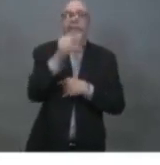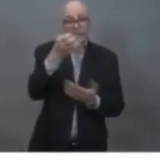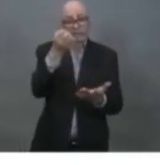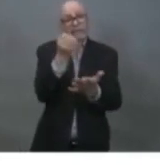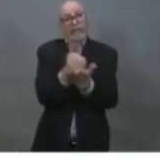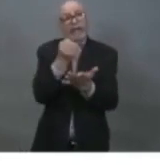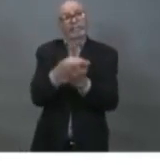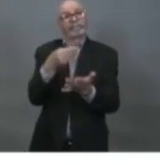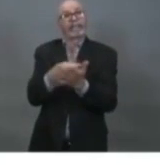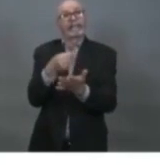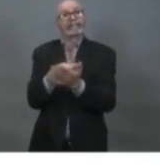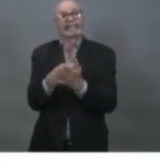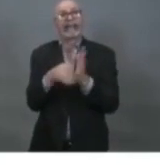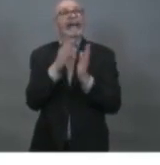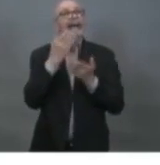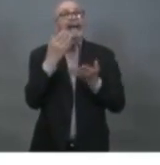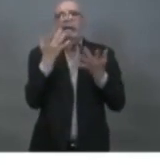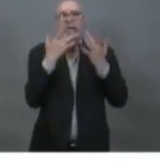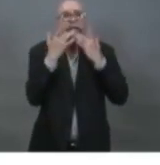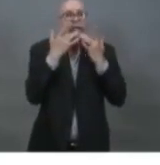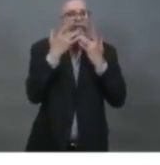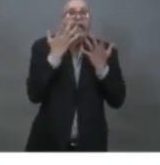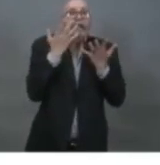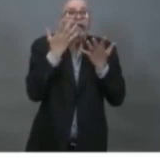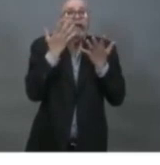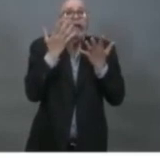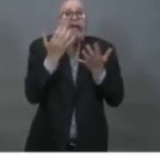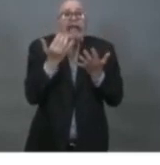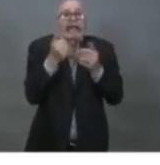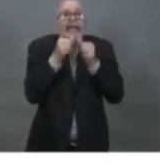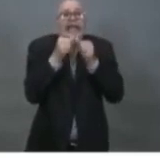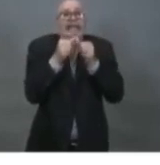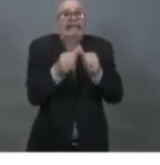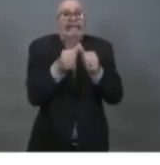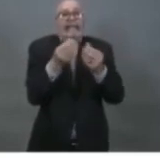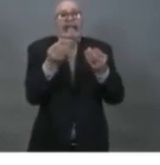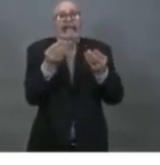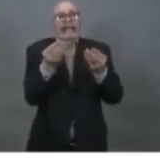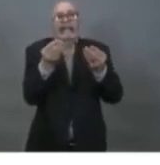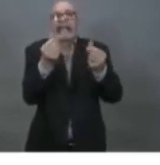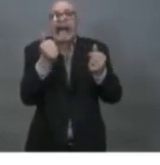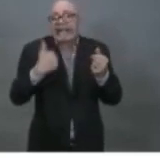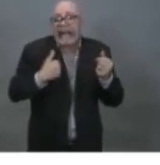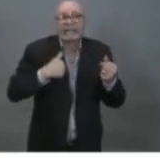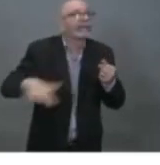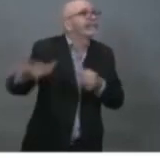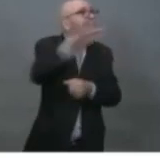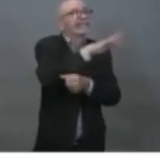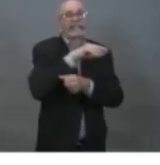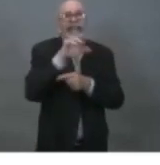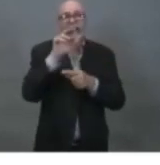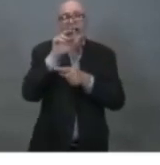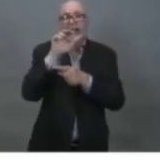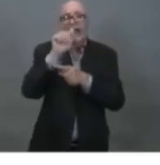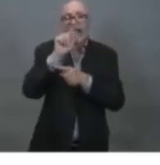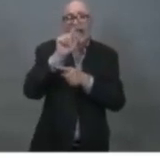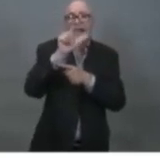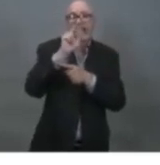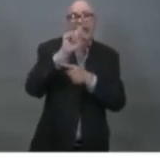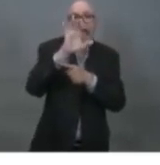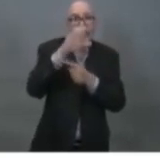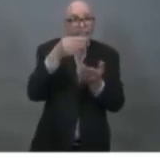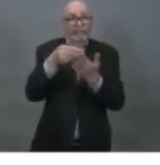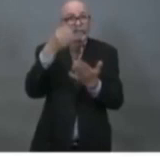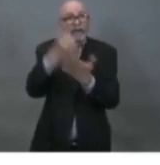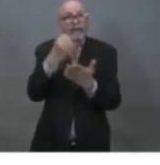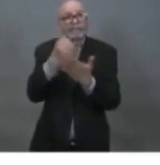I don't have to tell too many people what the lobster and live fishery means to so many rural